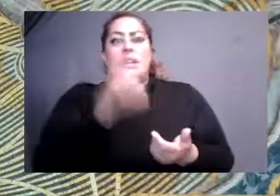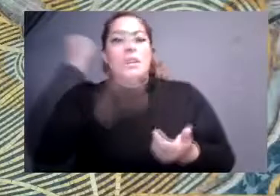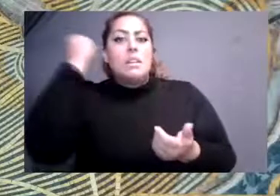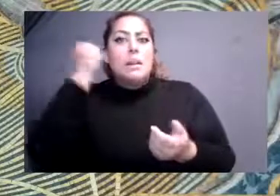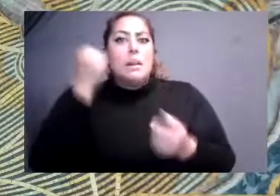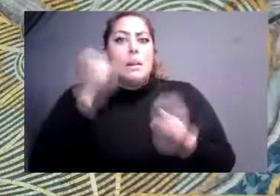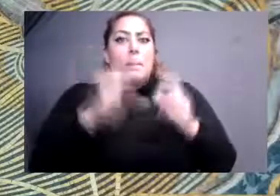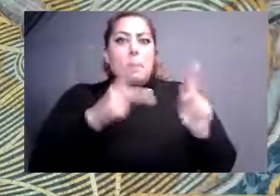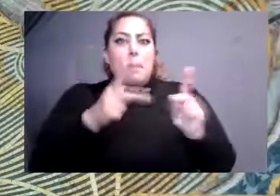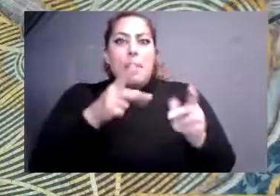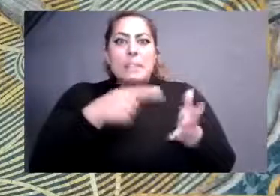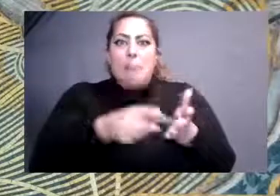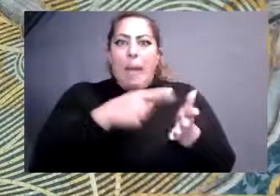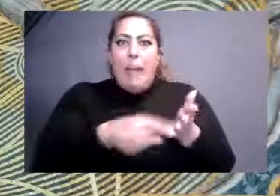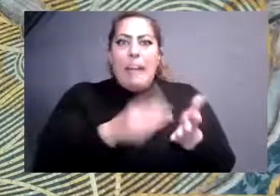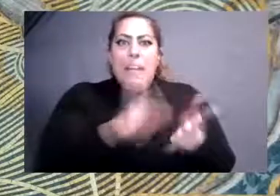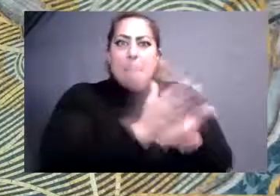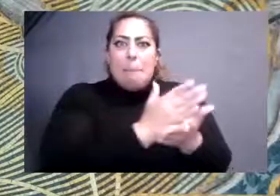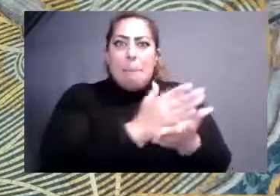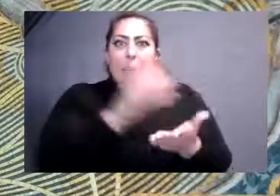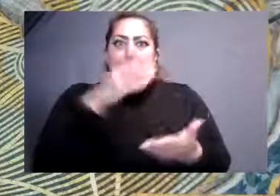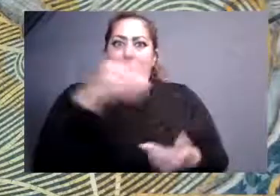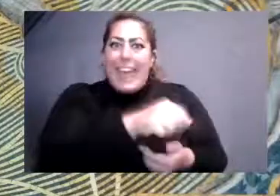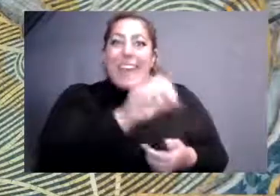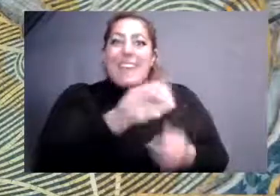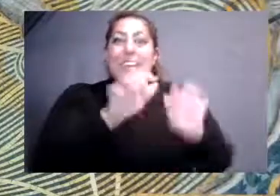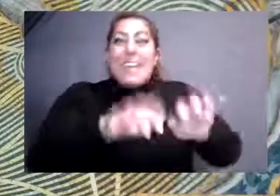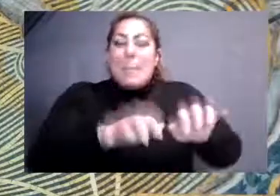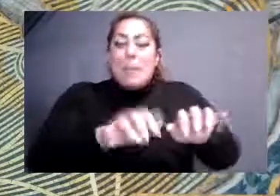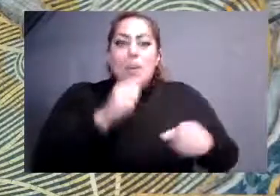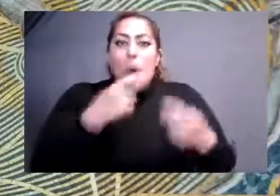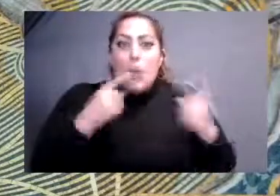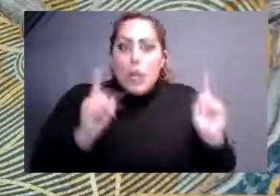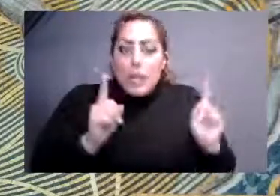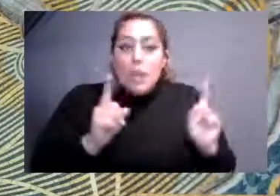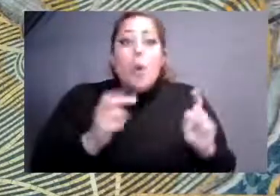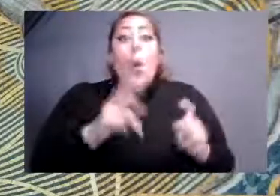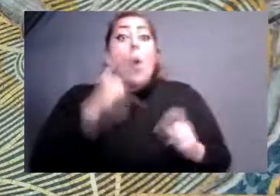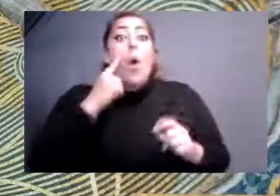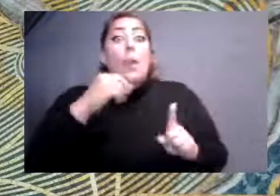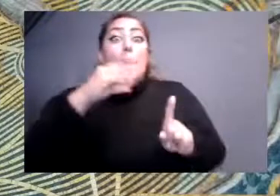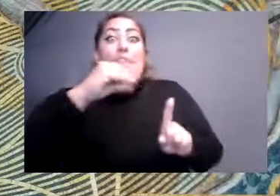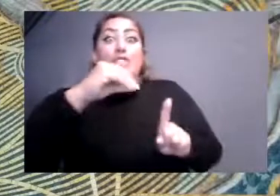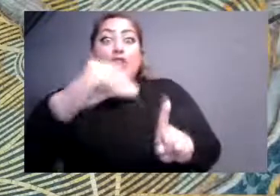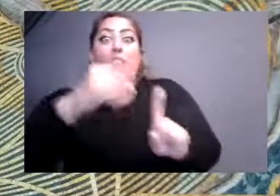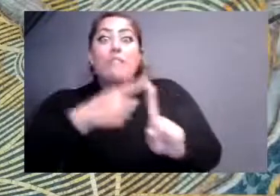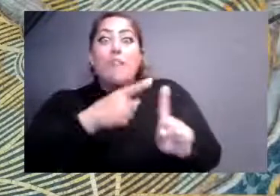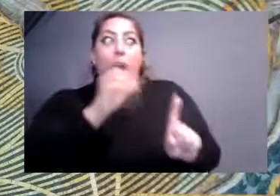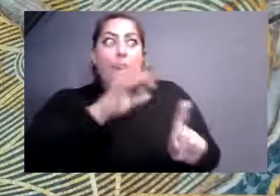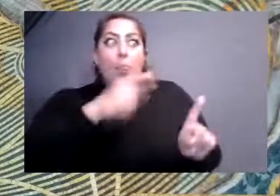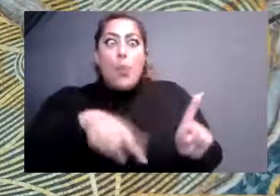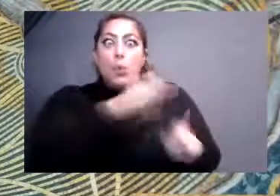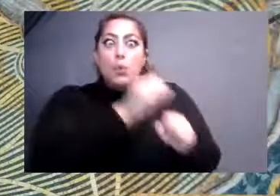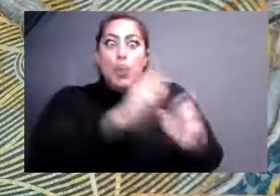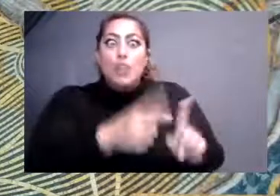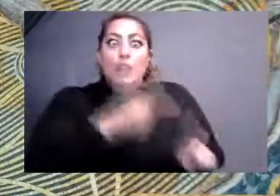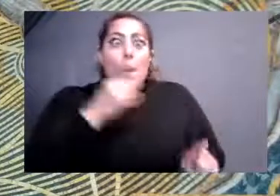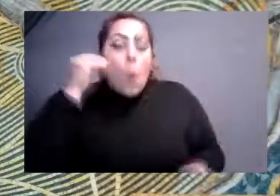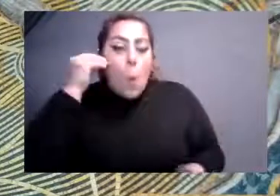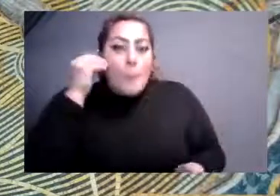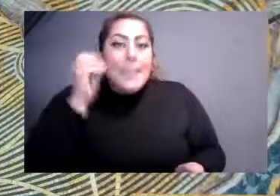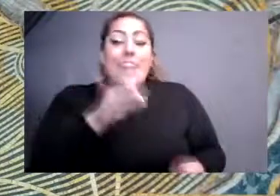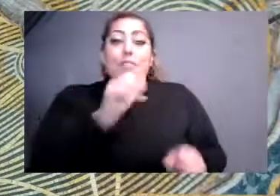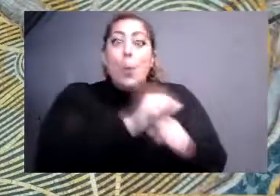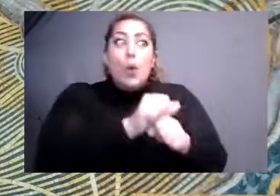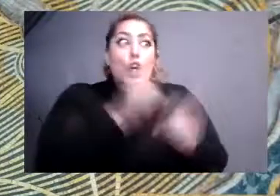taking pictures of them periodically to make sure they're sitting at their desks. And the only way that workers can have